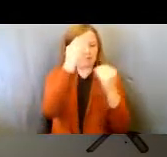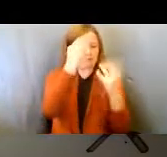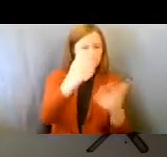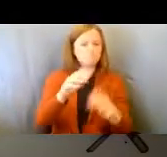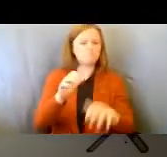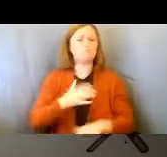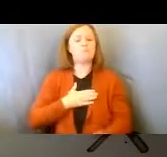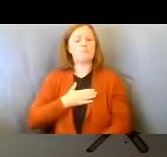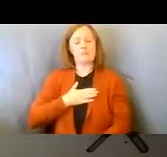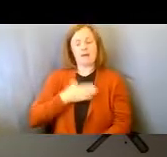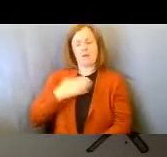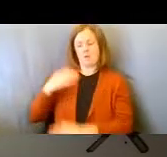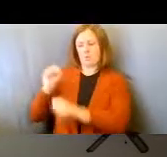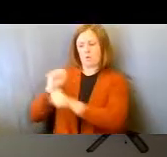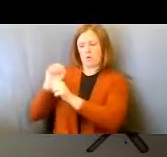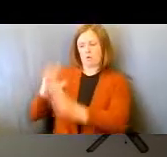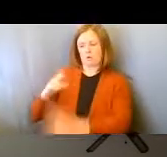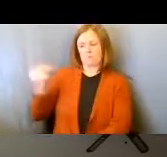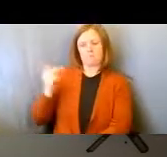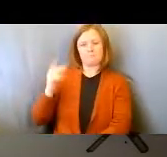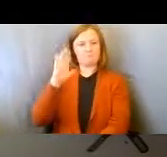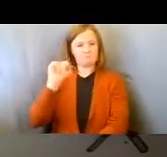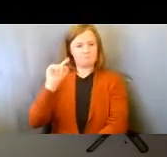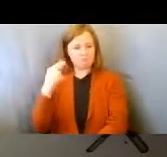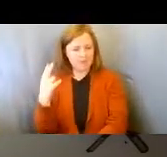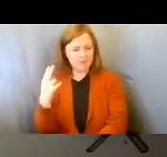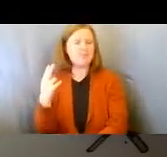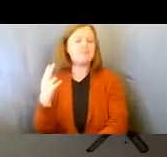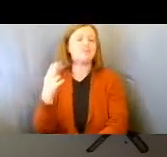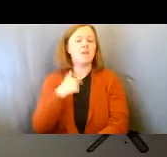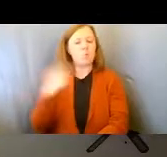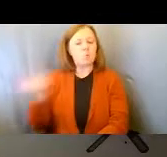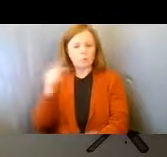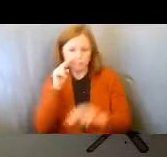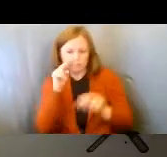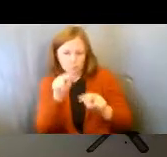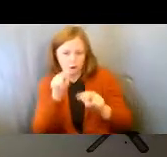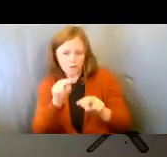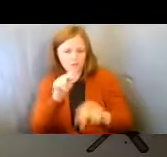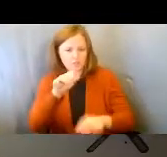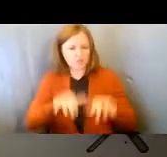Beth, my colleague, and I are here to support you, and we'll be monitoring the chat.